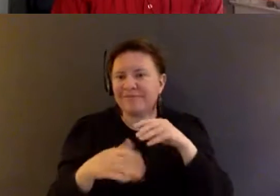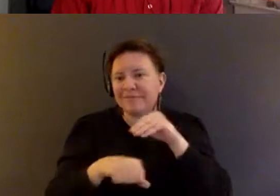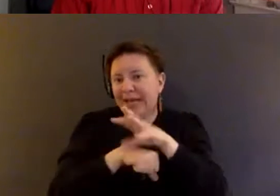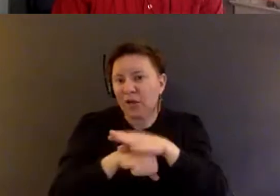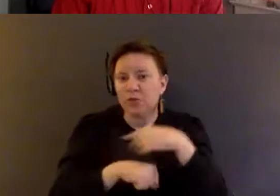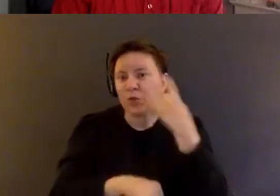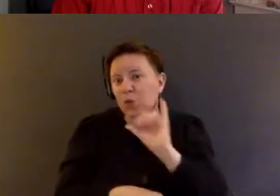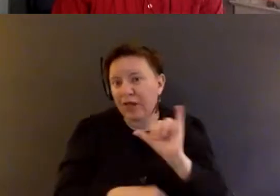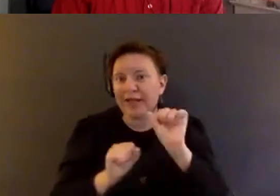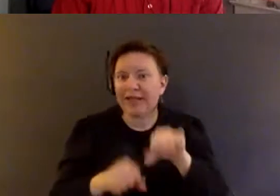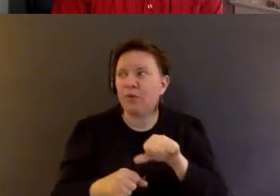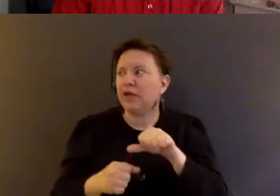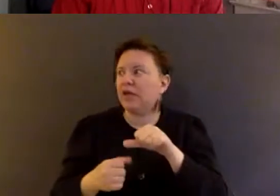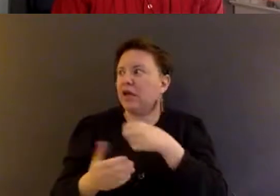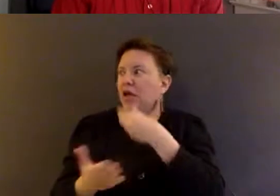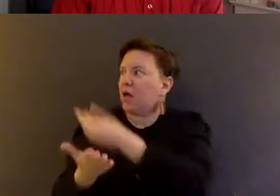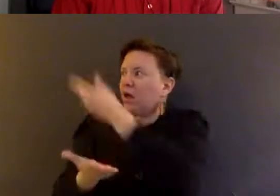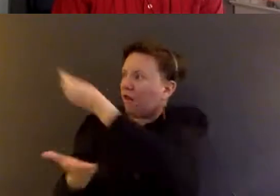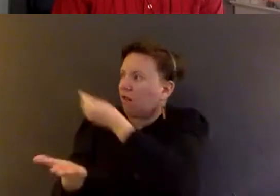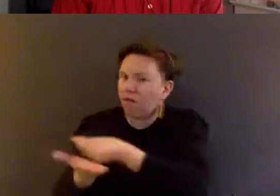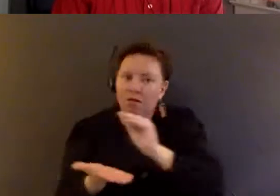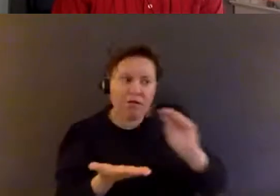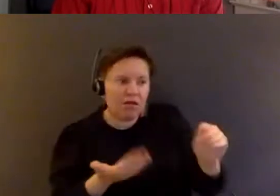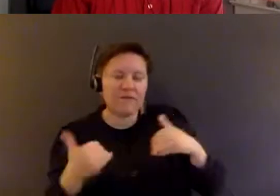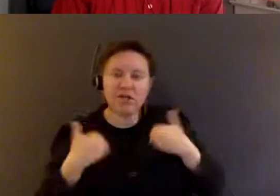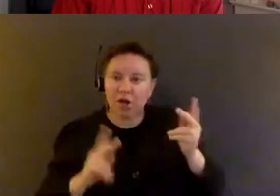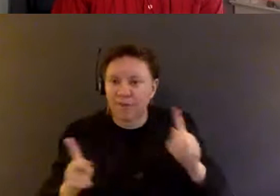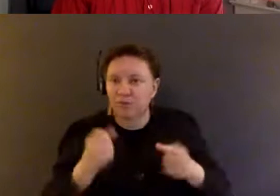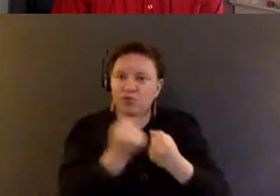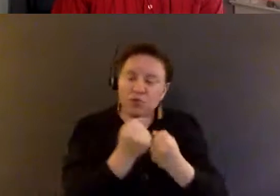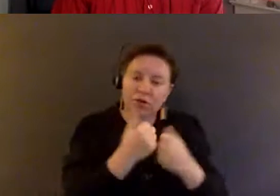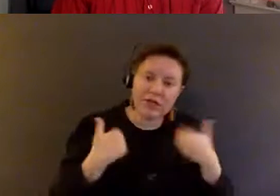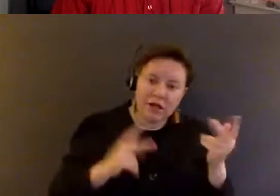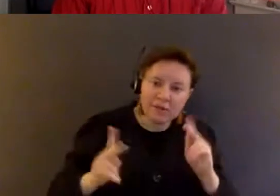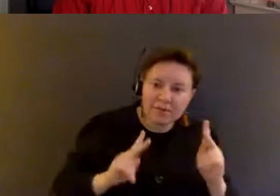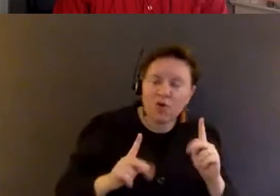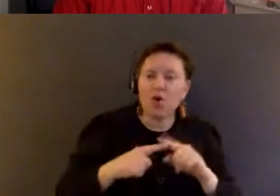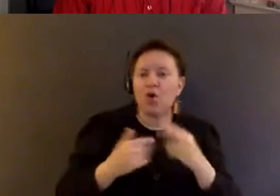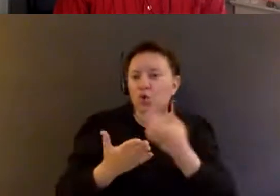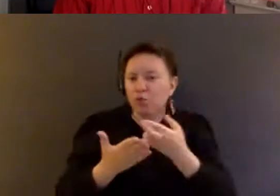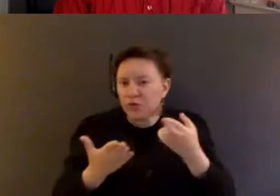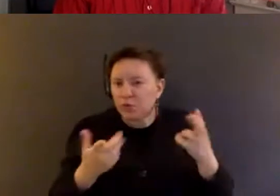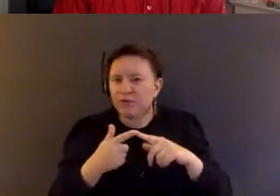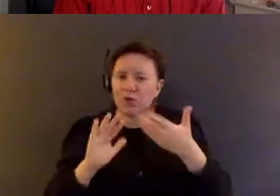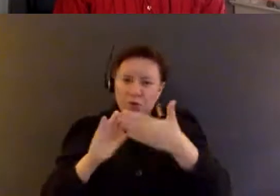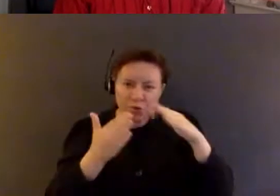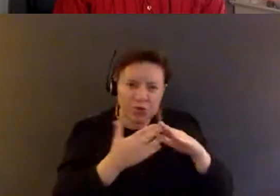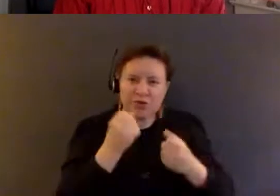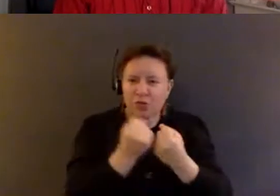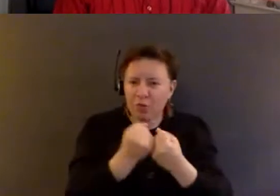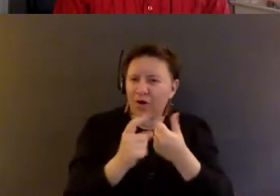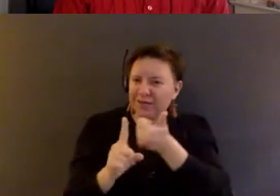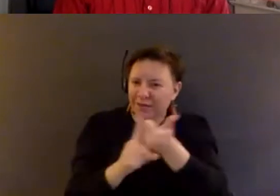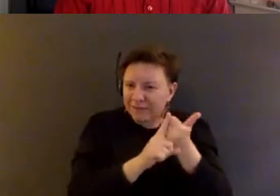to fund peer, young people to support young people? Can we get resources for communities to support themselves? Right. So I think,